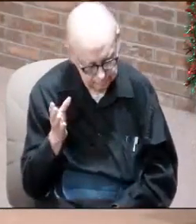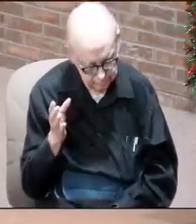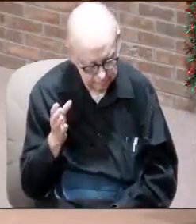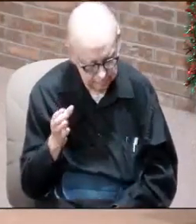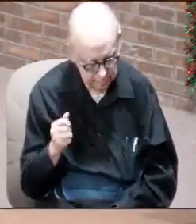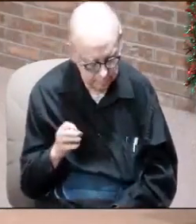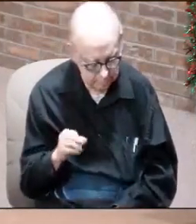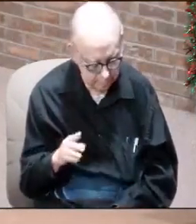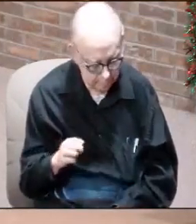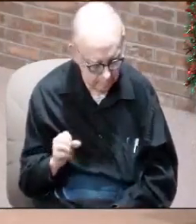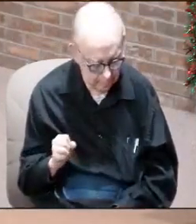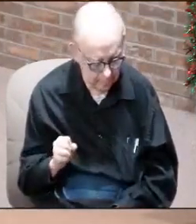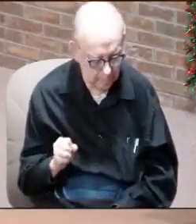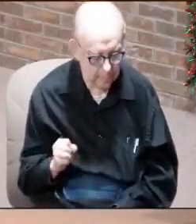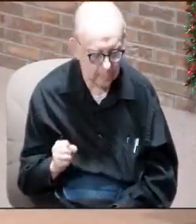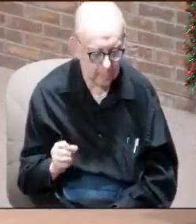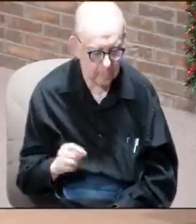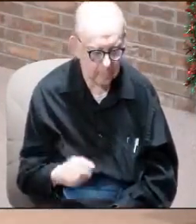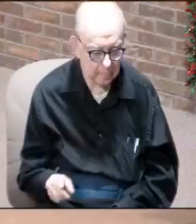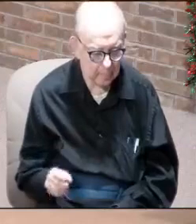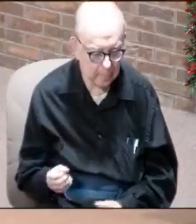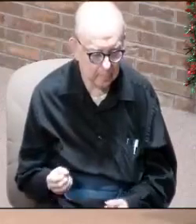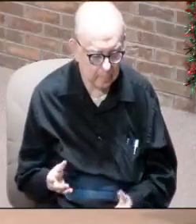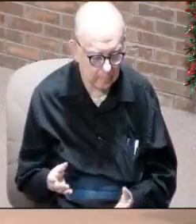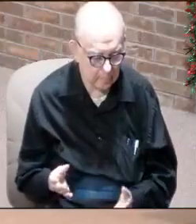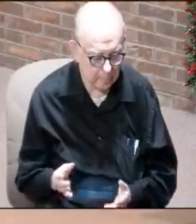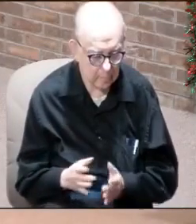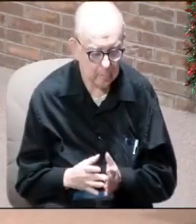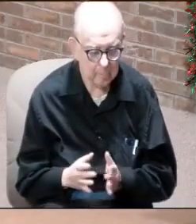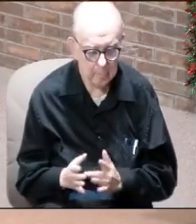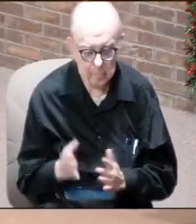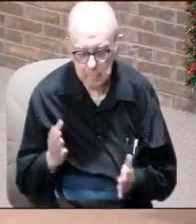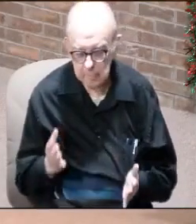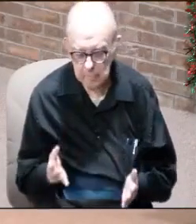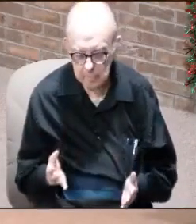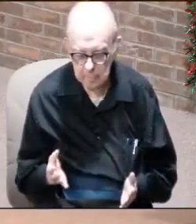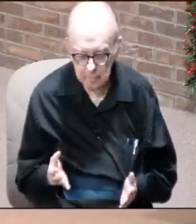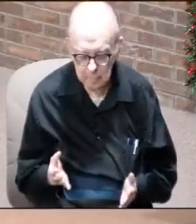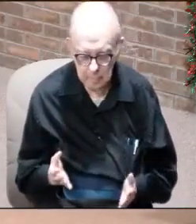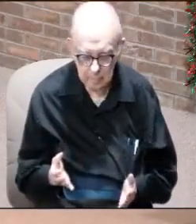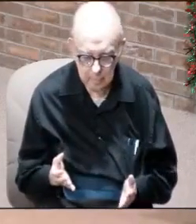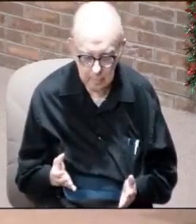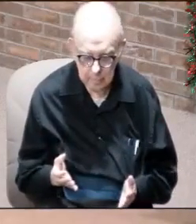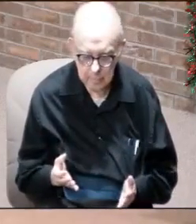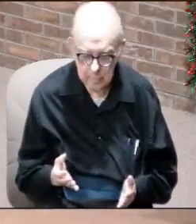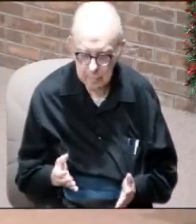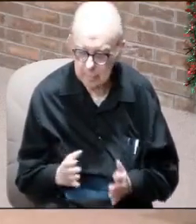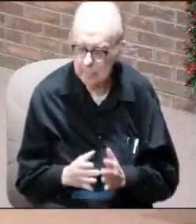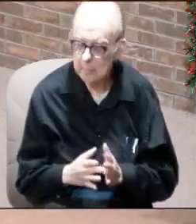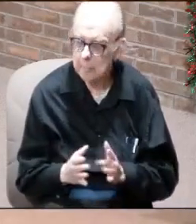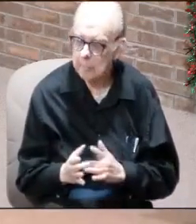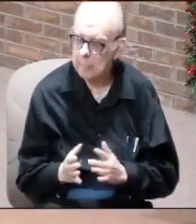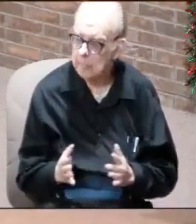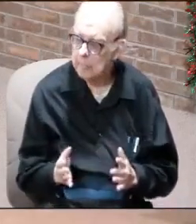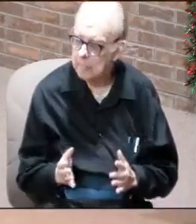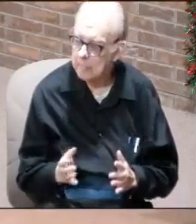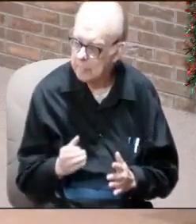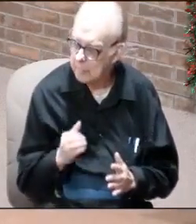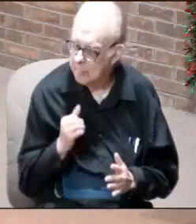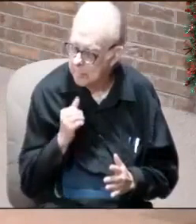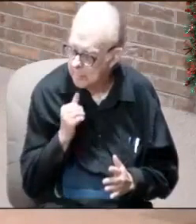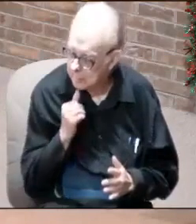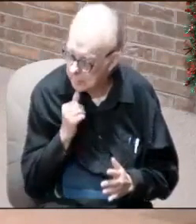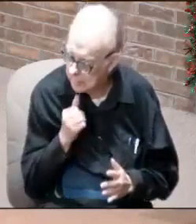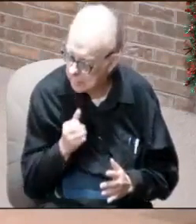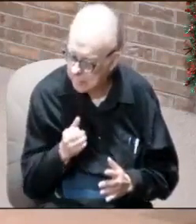Jesus is going, it's coming on a white horse, but I don't think this is Jesus in this because Jesus is not